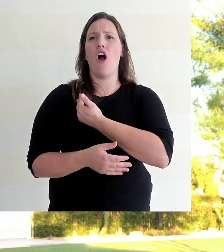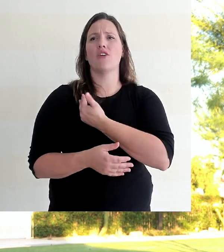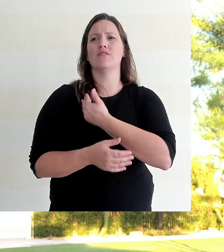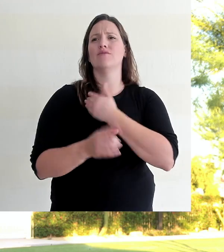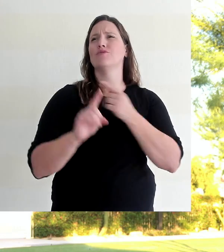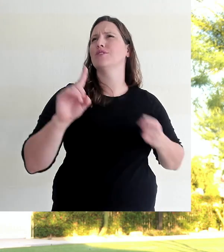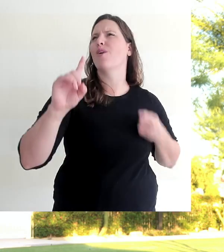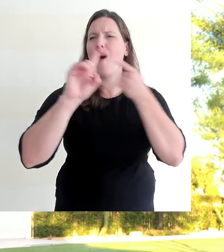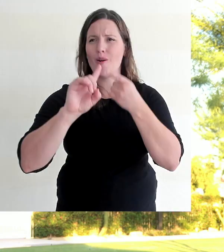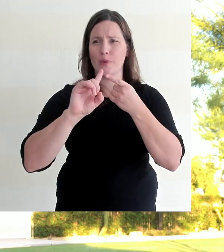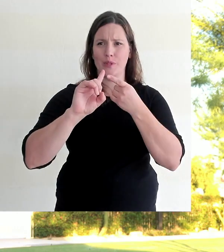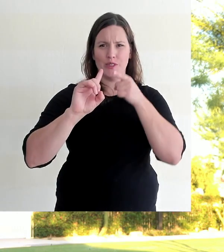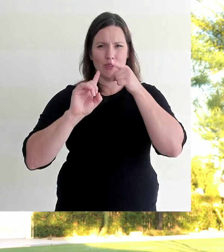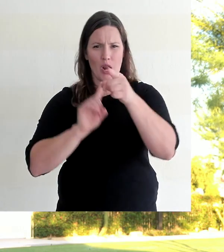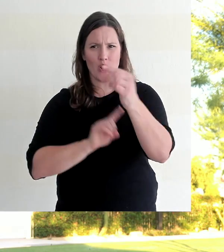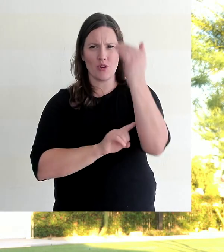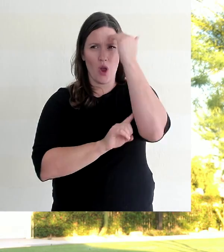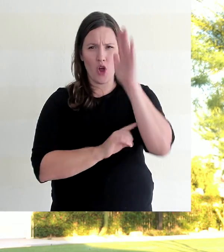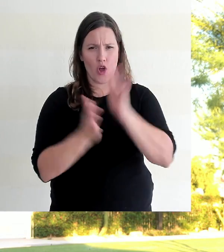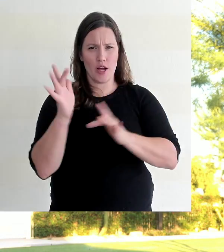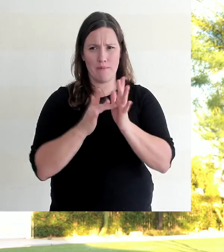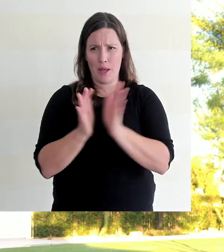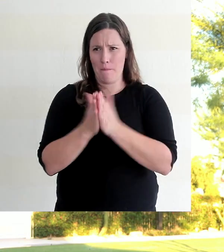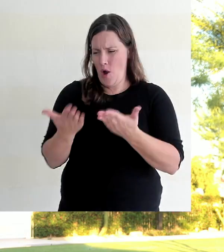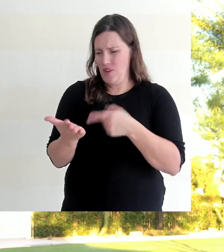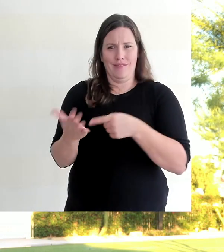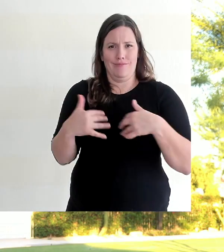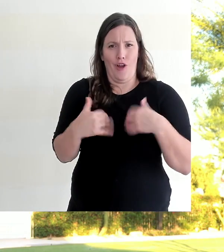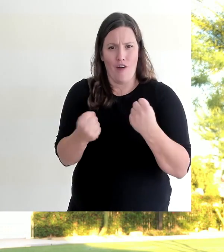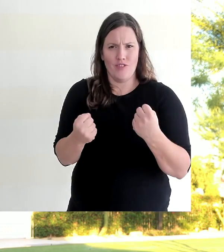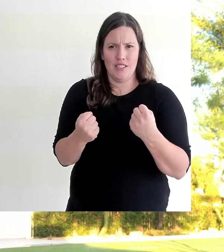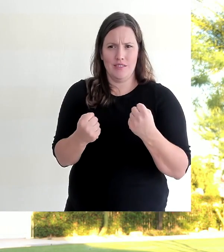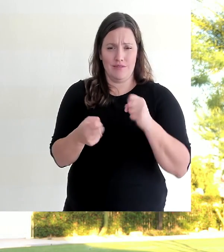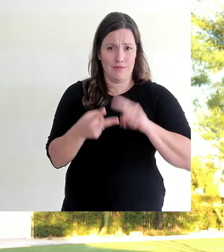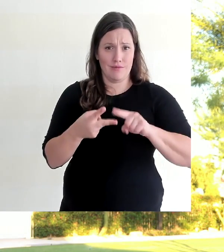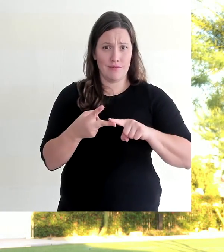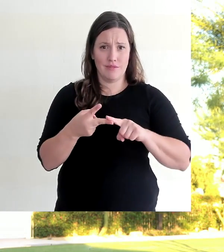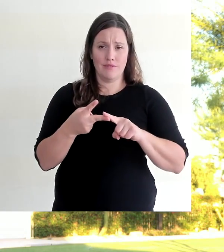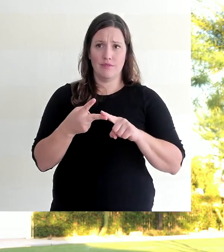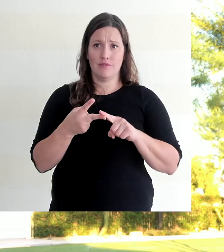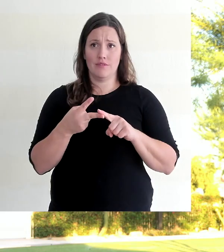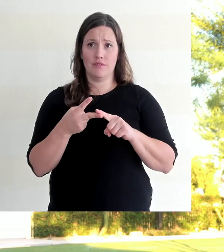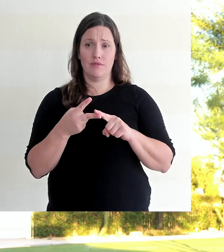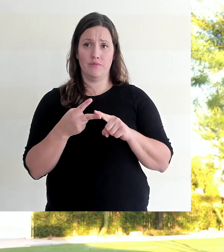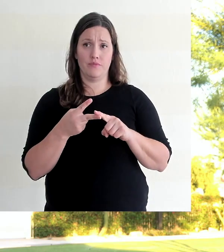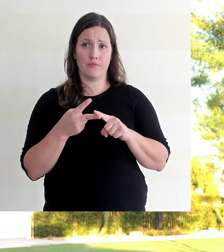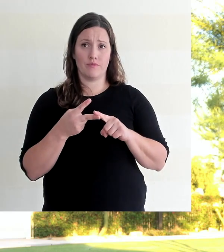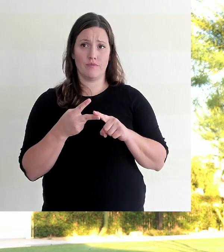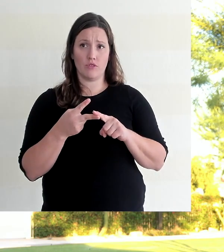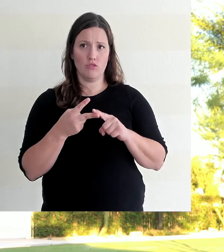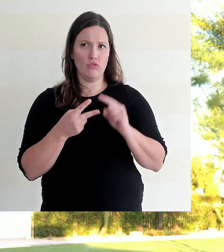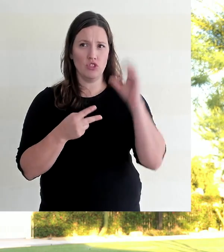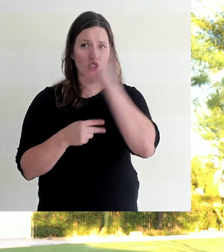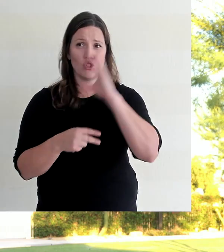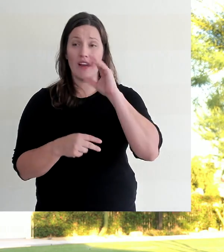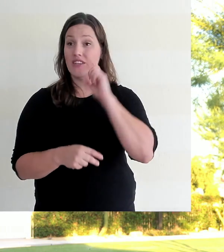A second thing to note is that we are looking for a staff position, someone to